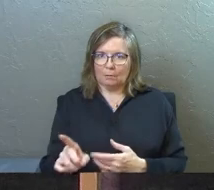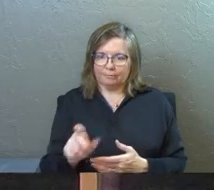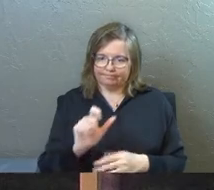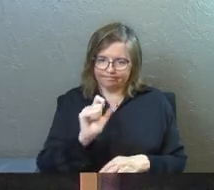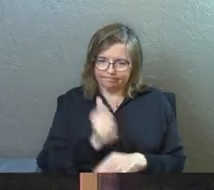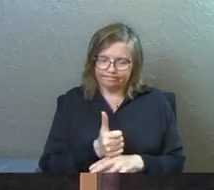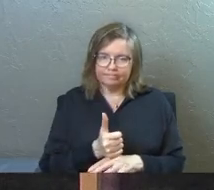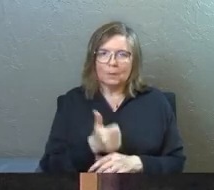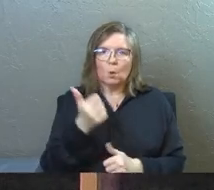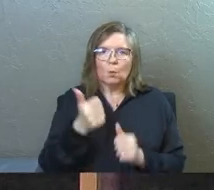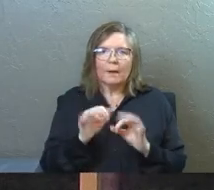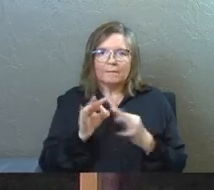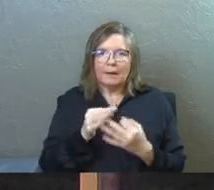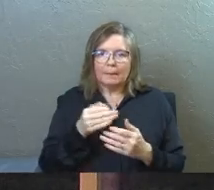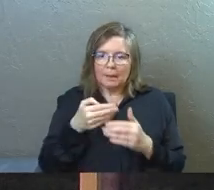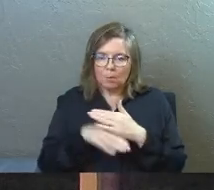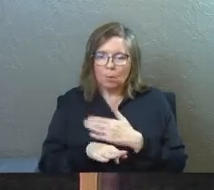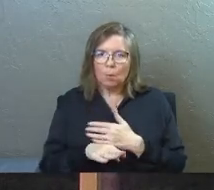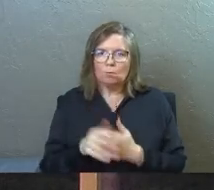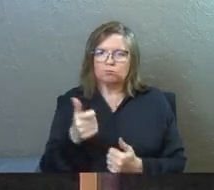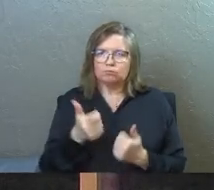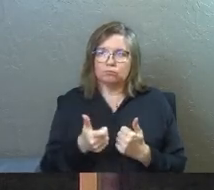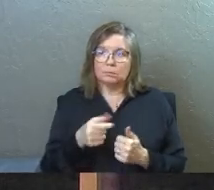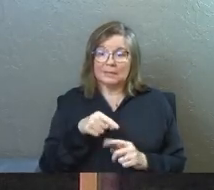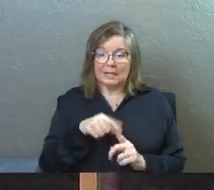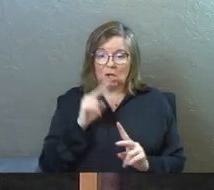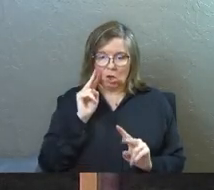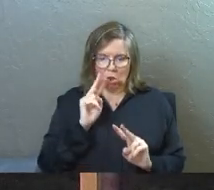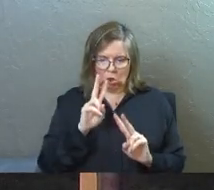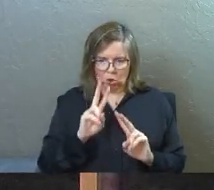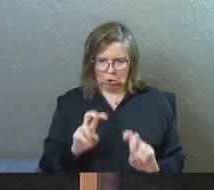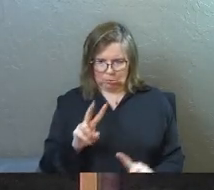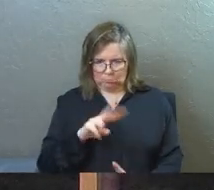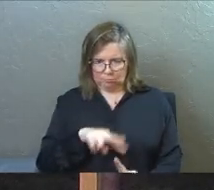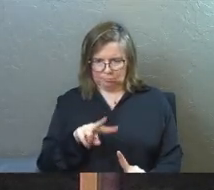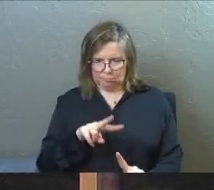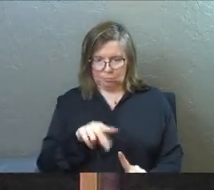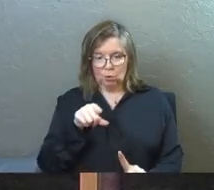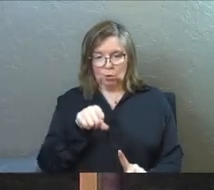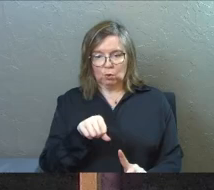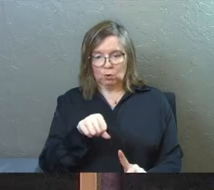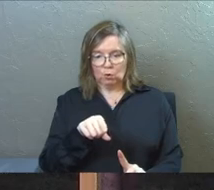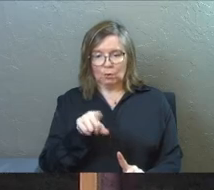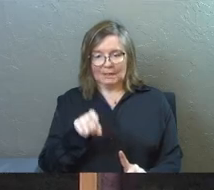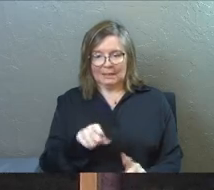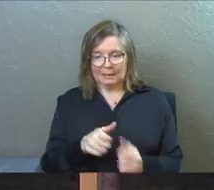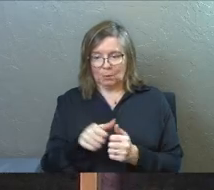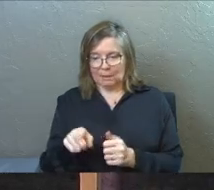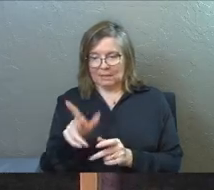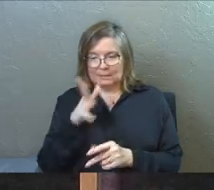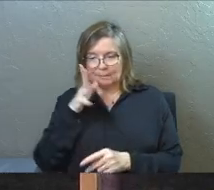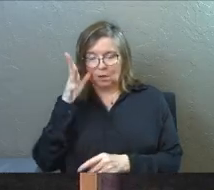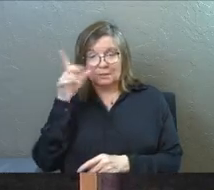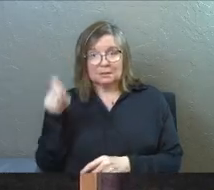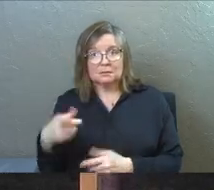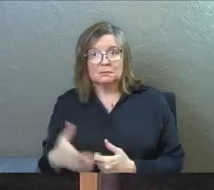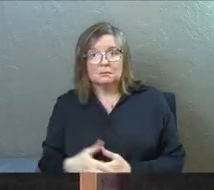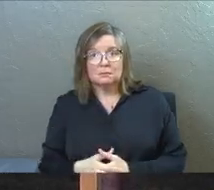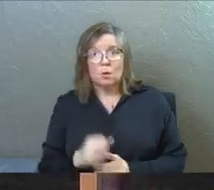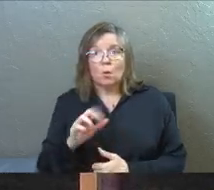and into what family. Because he looked at you and he said, you need to be with these parents